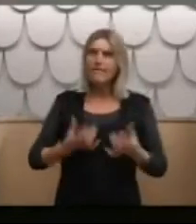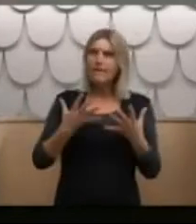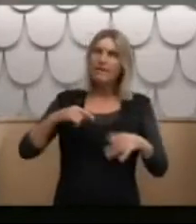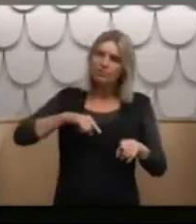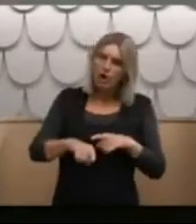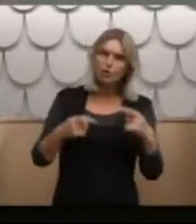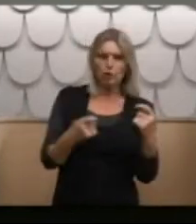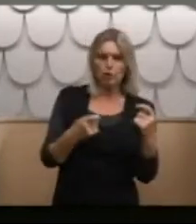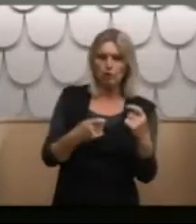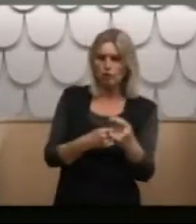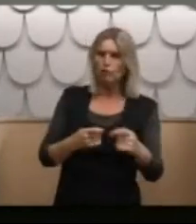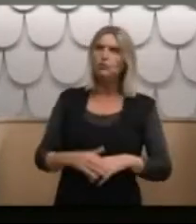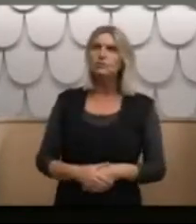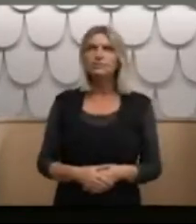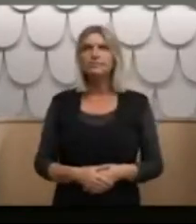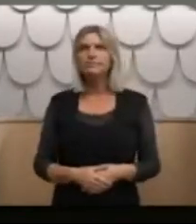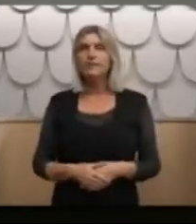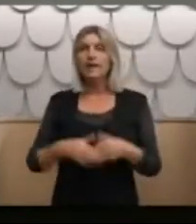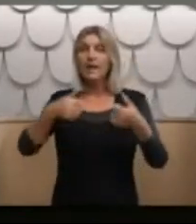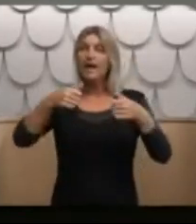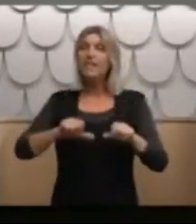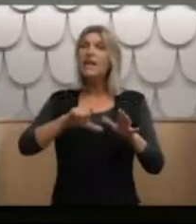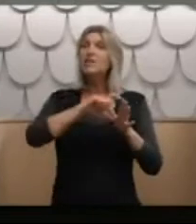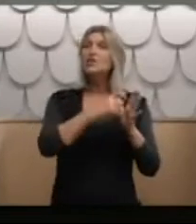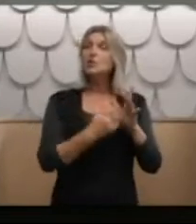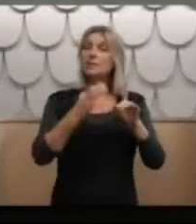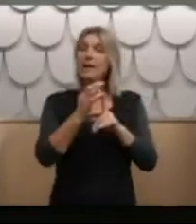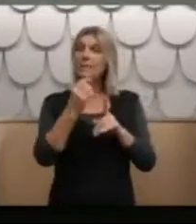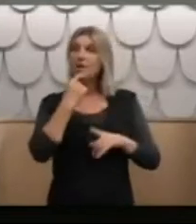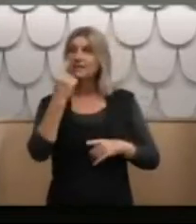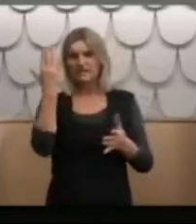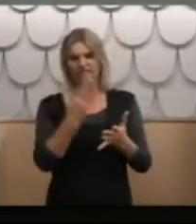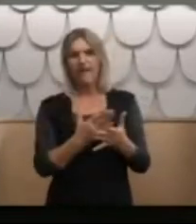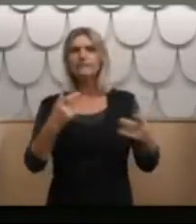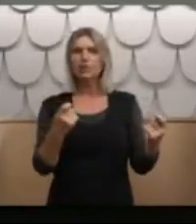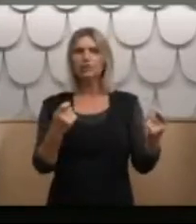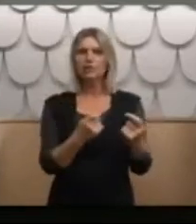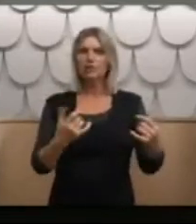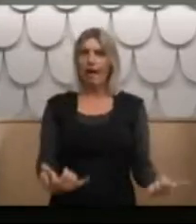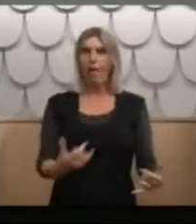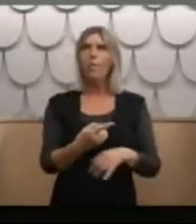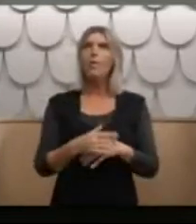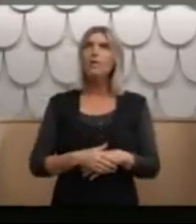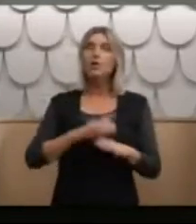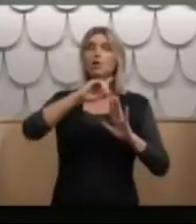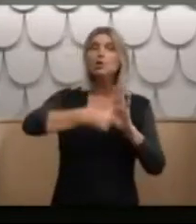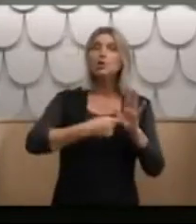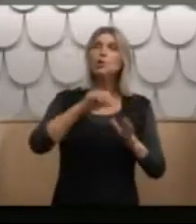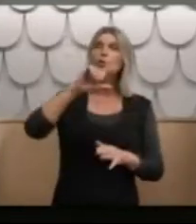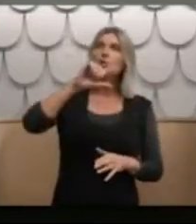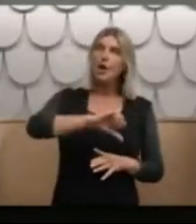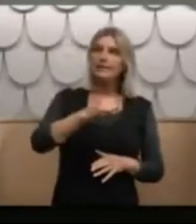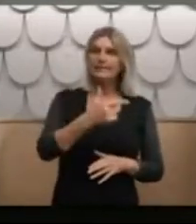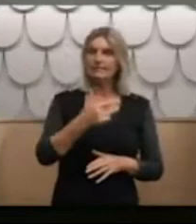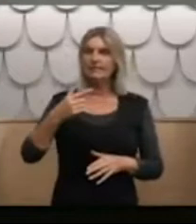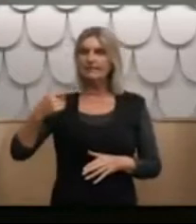changes. And then he talks about the fact that there are now changes. This is in June 77, four years